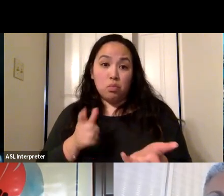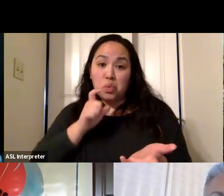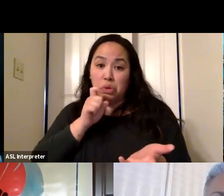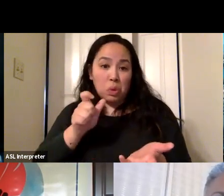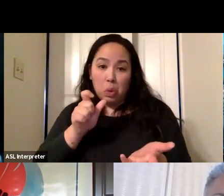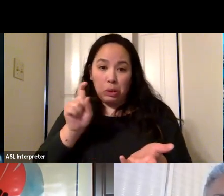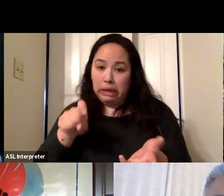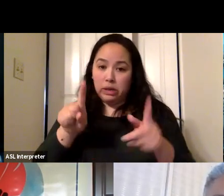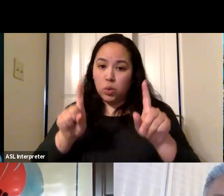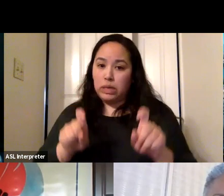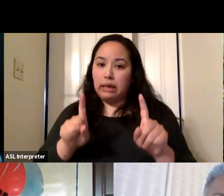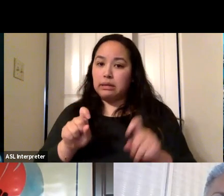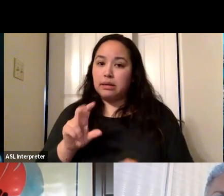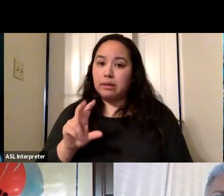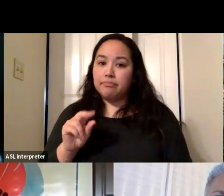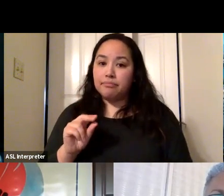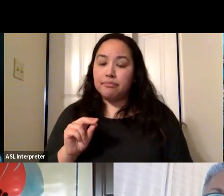is required in that situation.